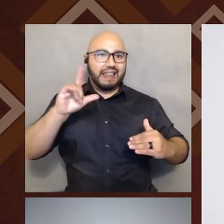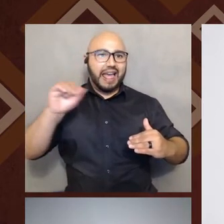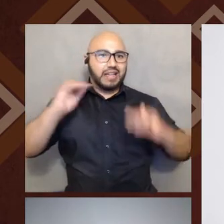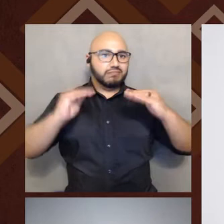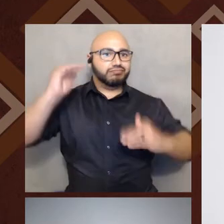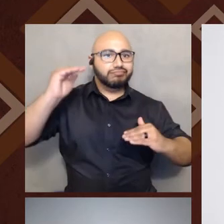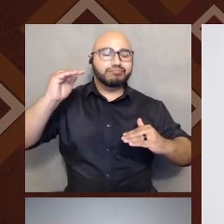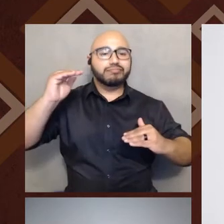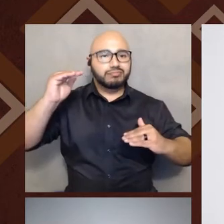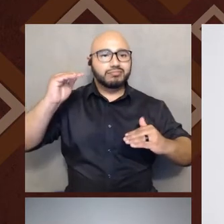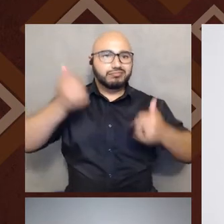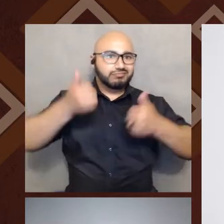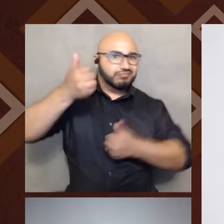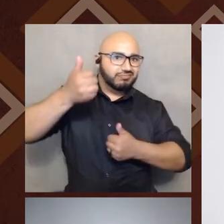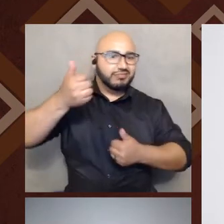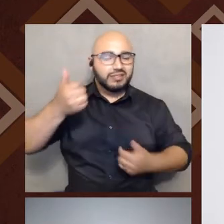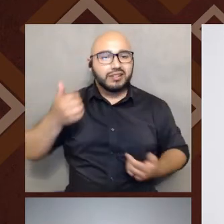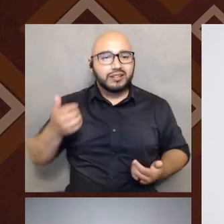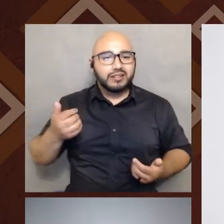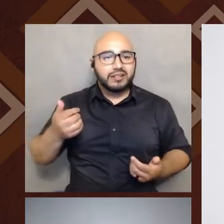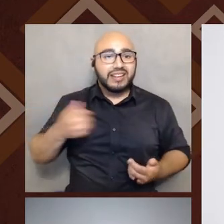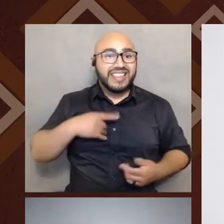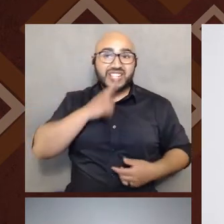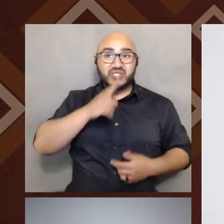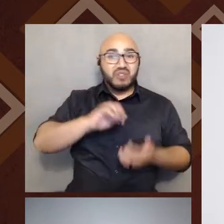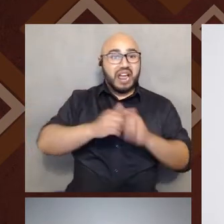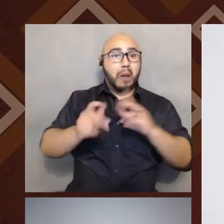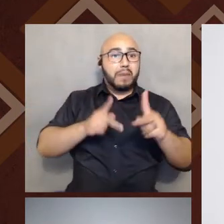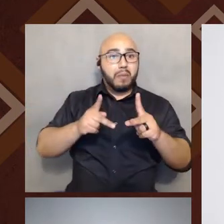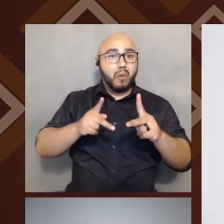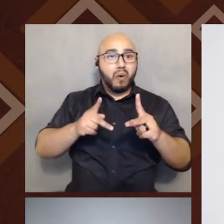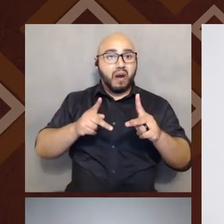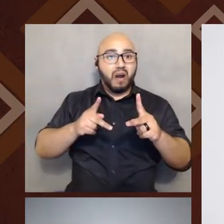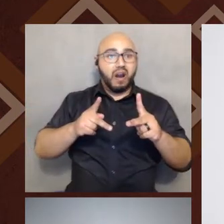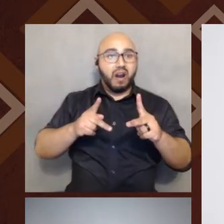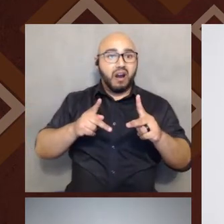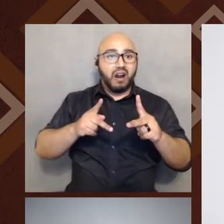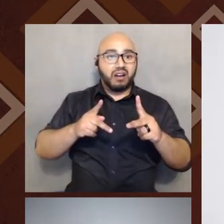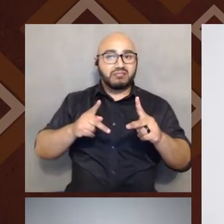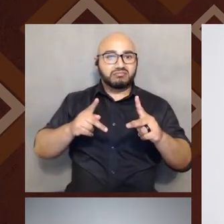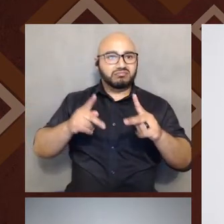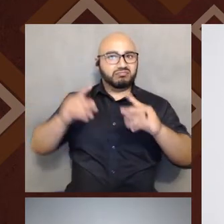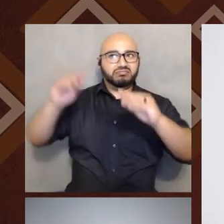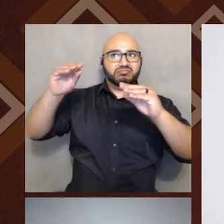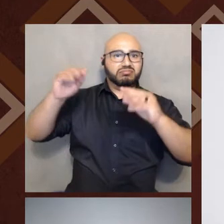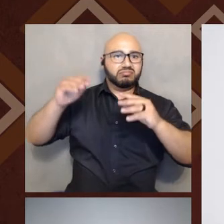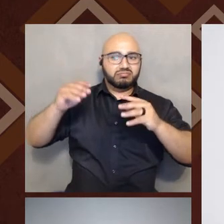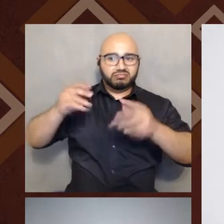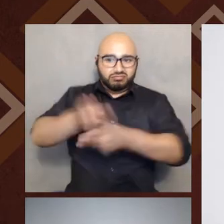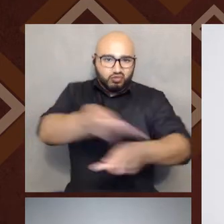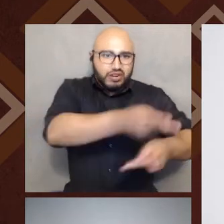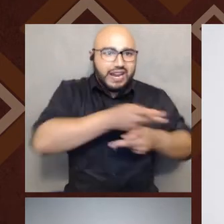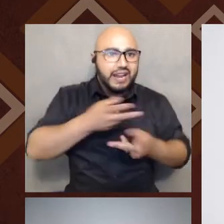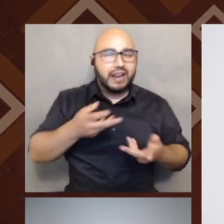society, right? And that is true for how folks are treated, um, how folks are kind of ranking and different kind of